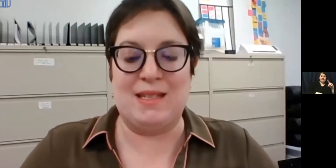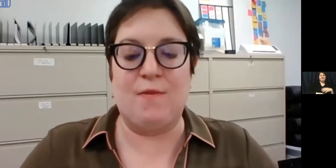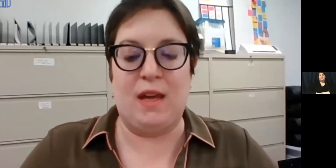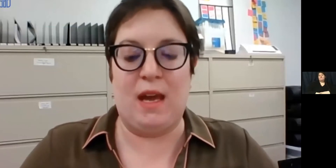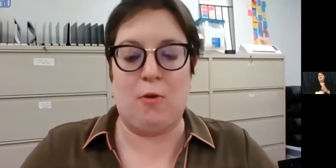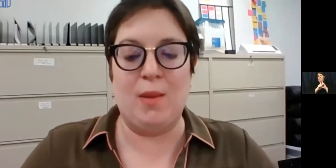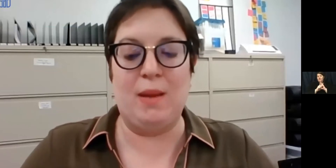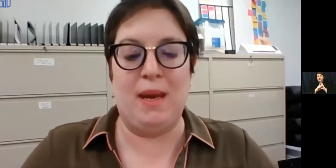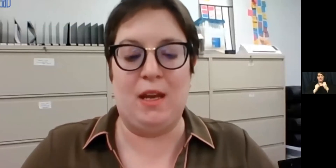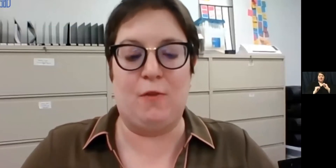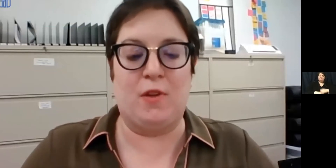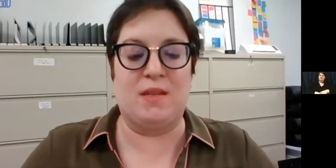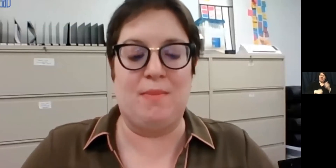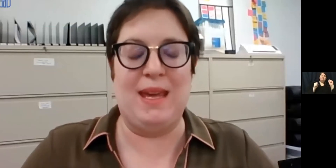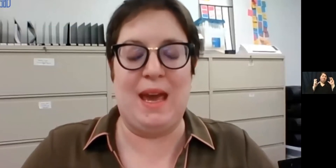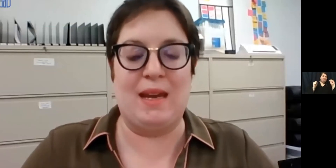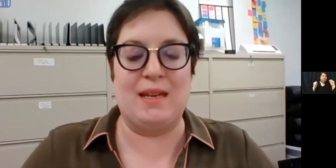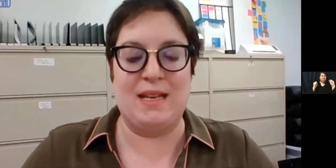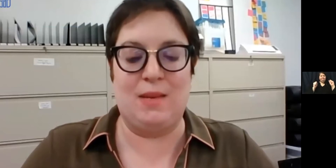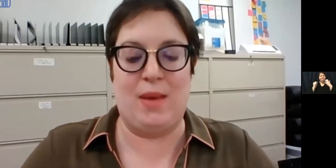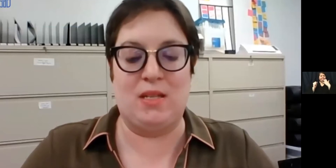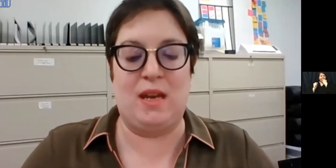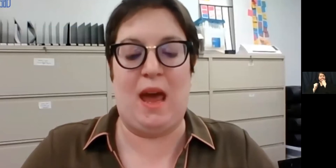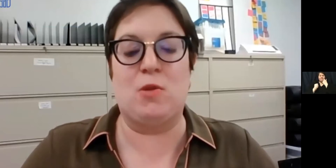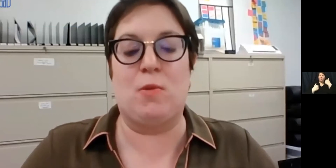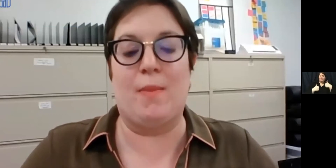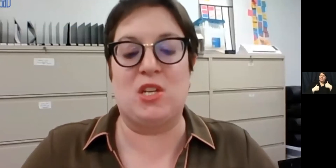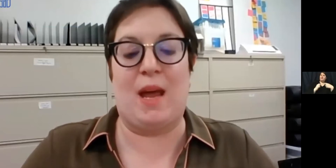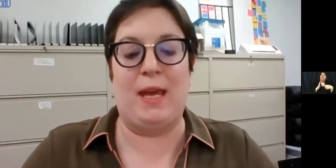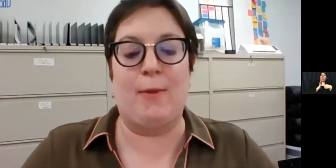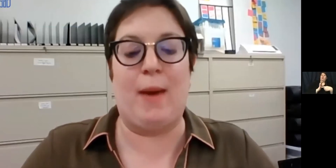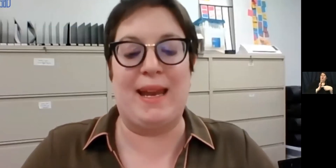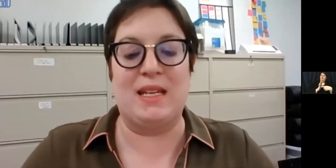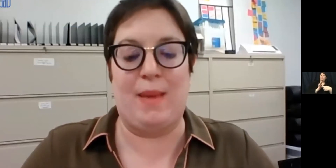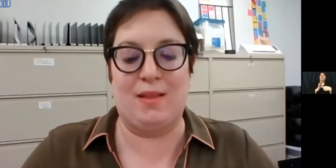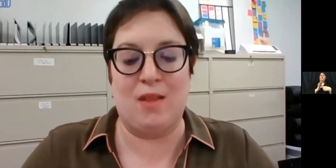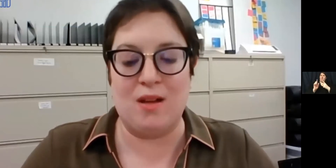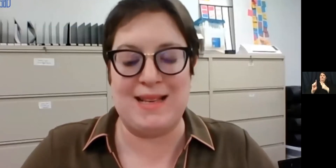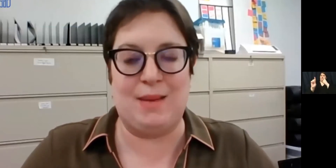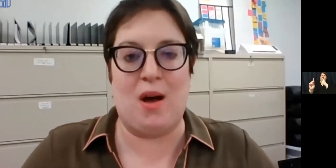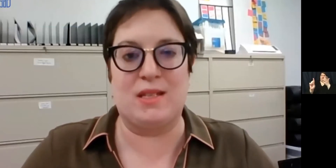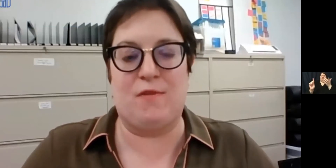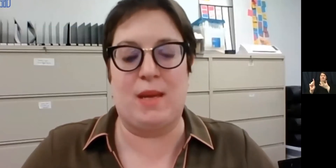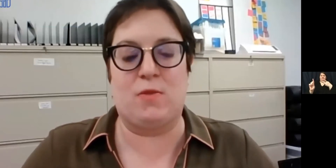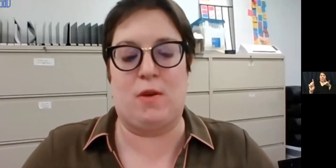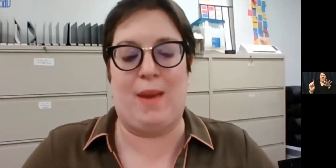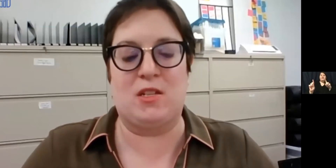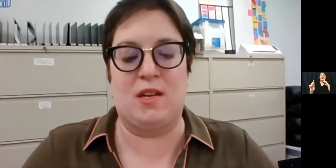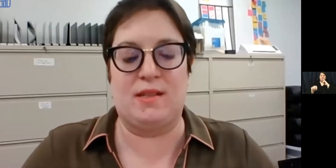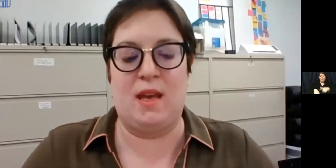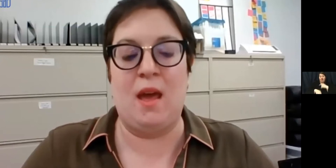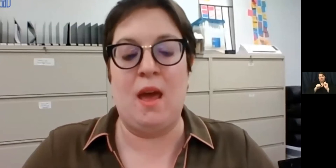today is something incredibly meaningful to me and a testament to our mission at PYD to make long lasting positive